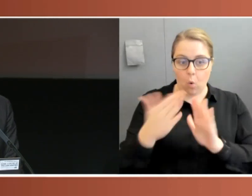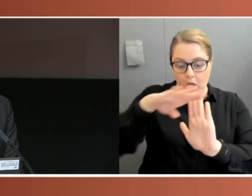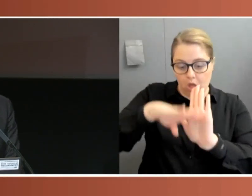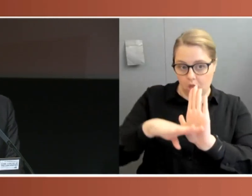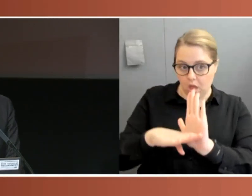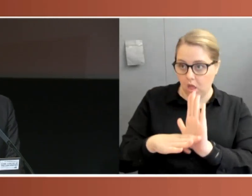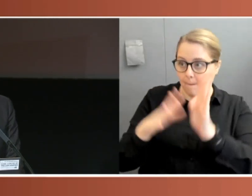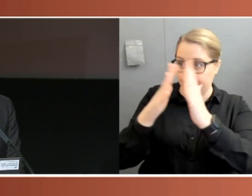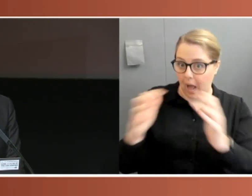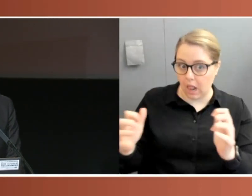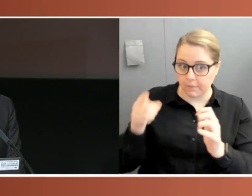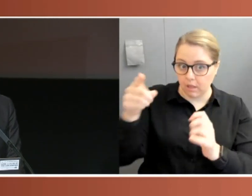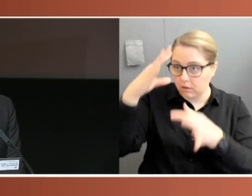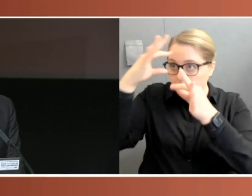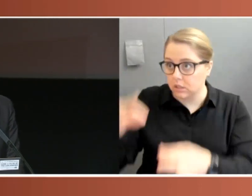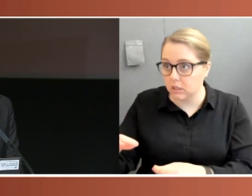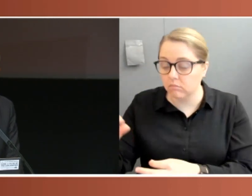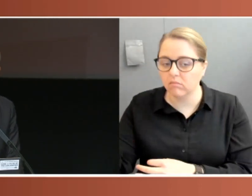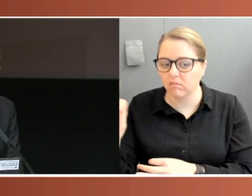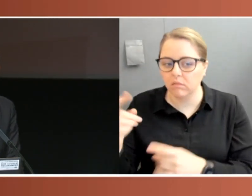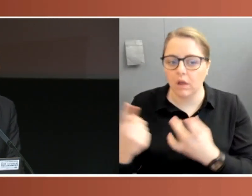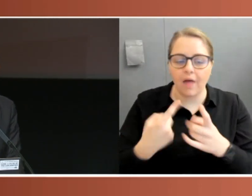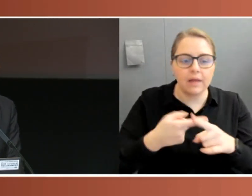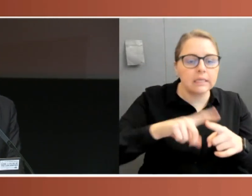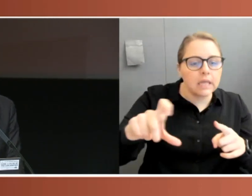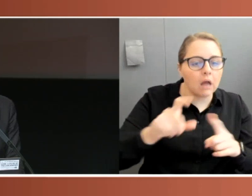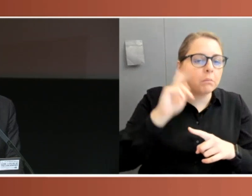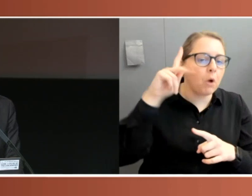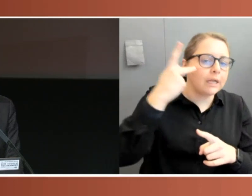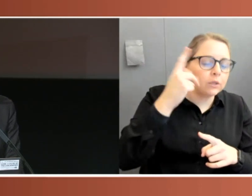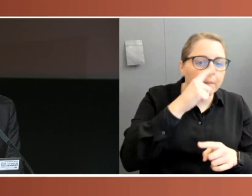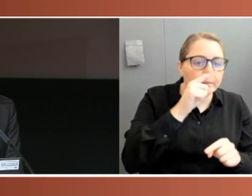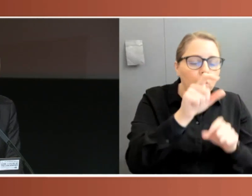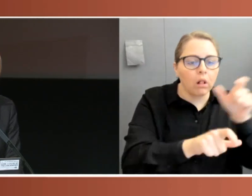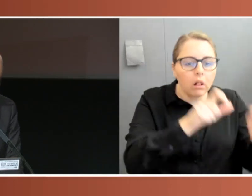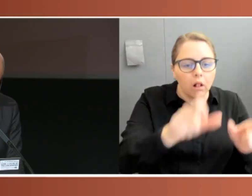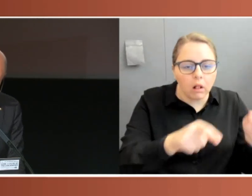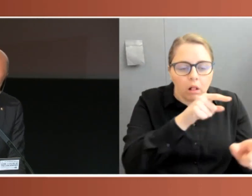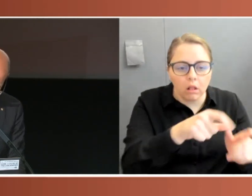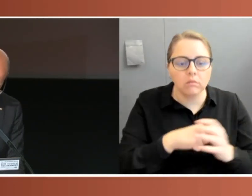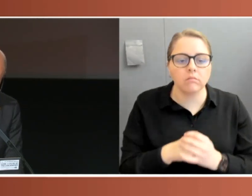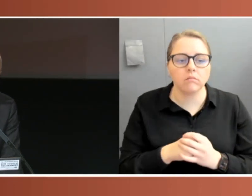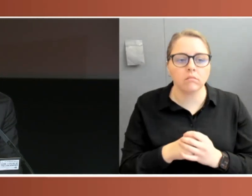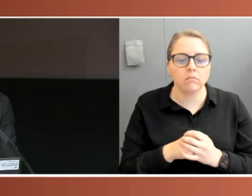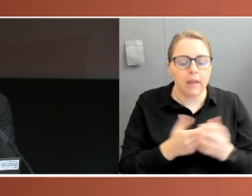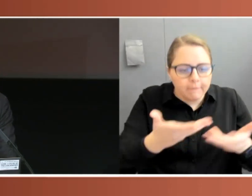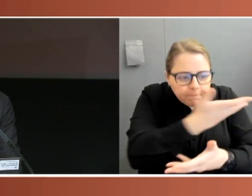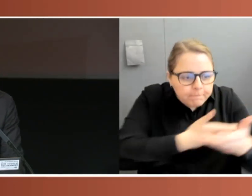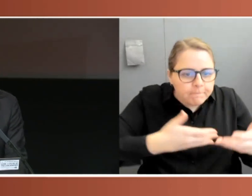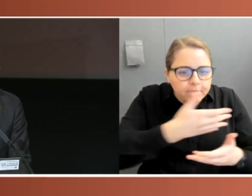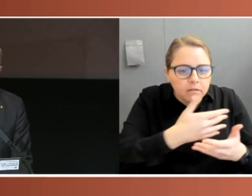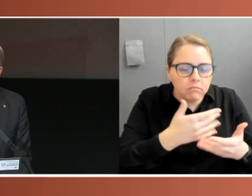They were visited upon us by politicians, with the advice particularly of their medical officials, their chief health officers.